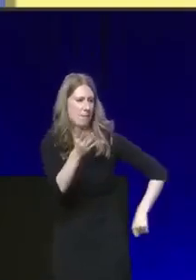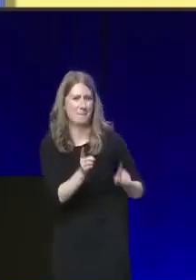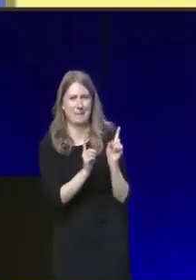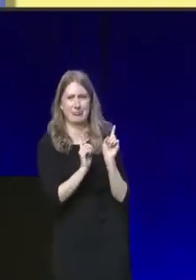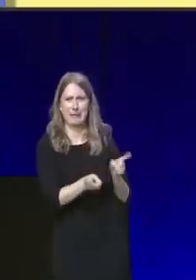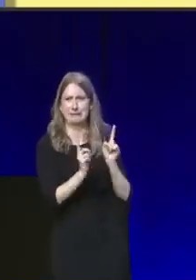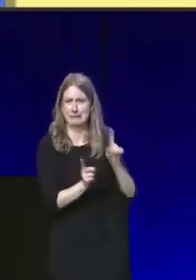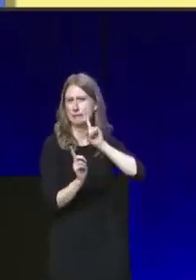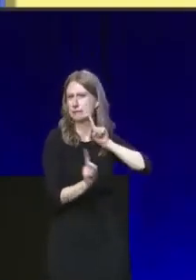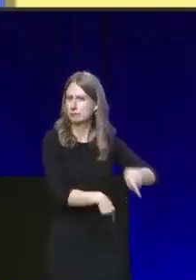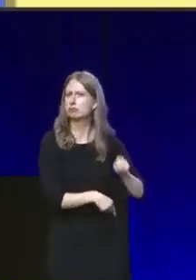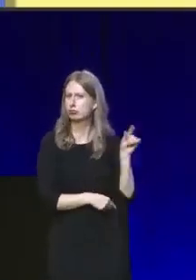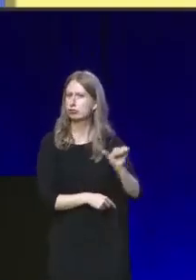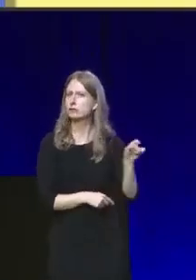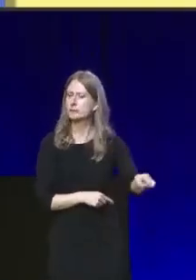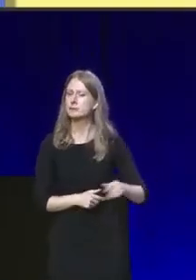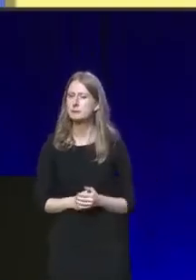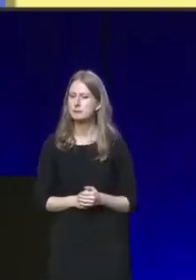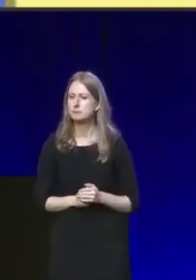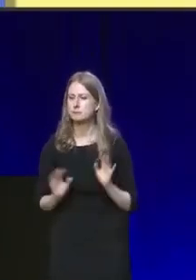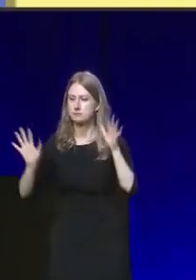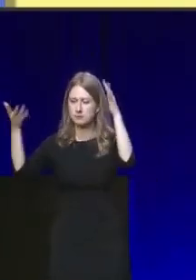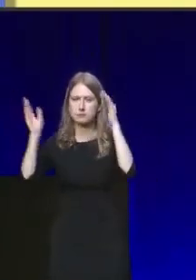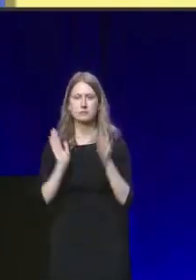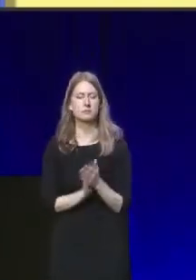abandoning. APPLAUSE